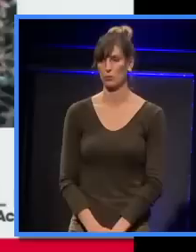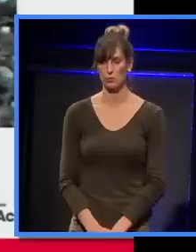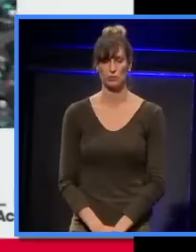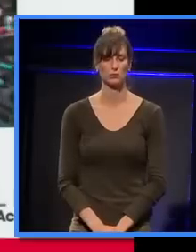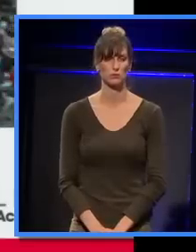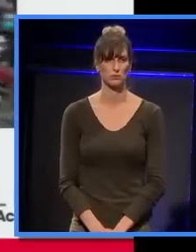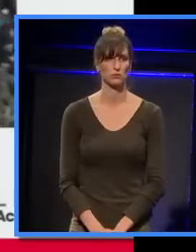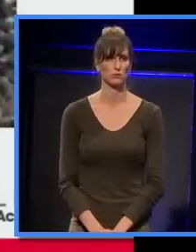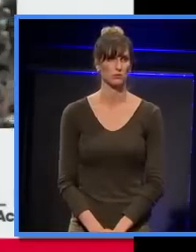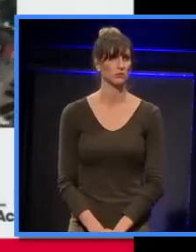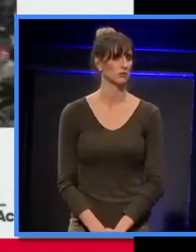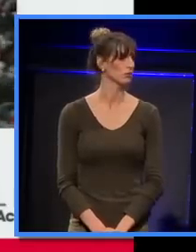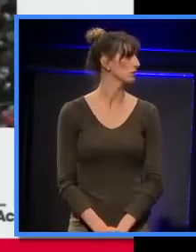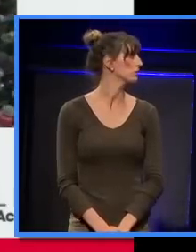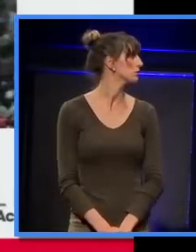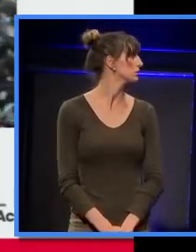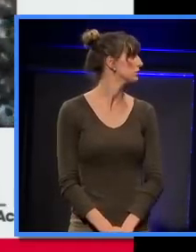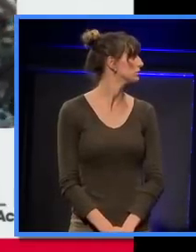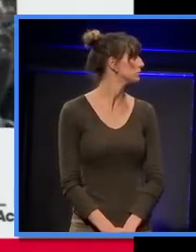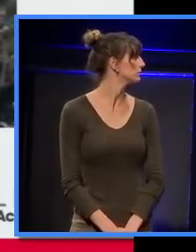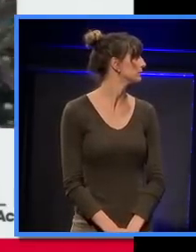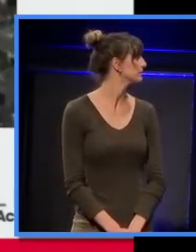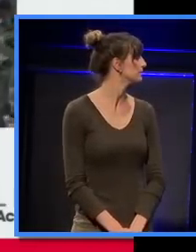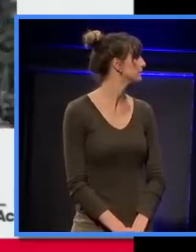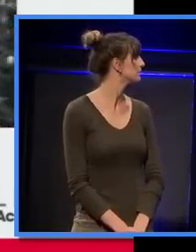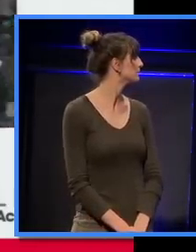seen neck.